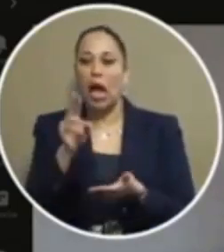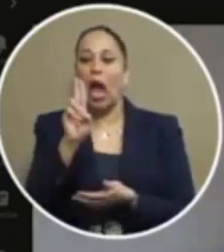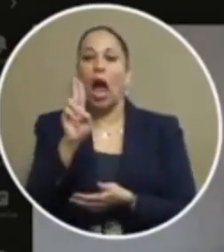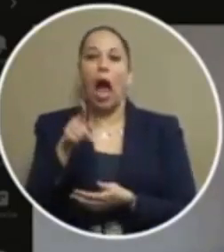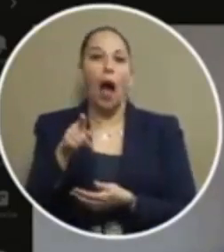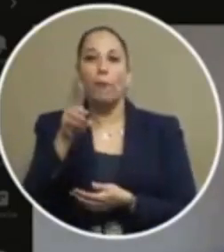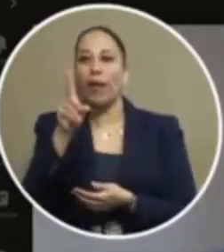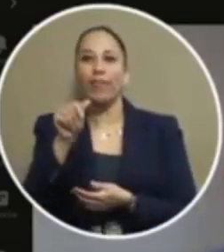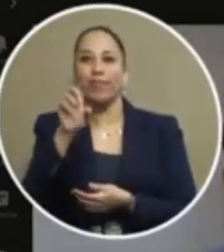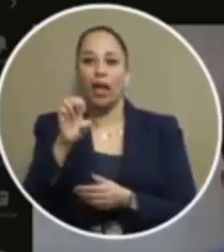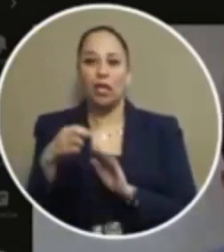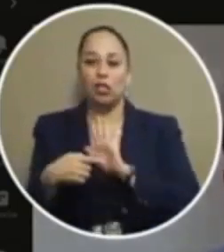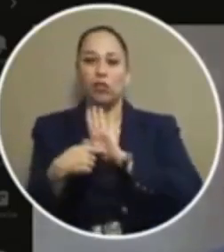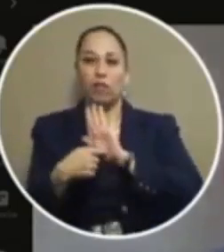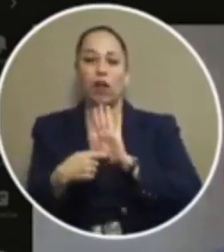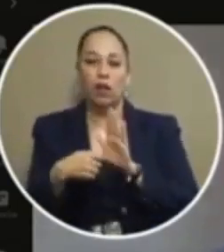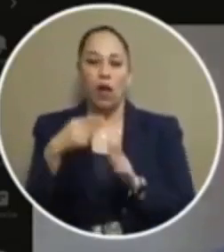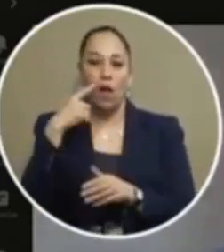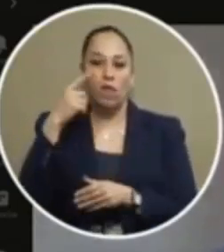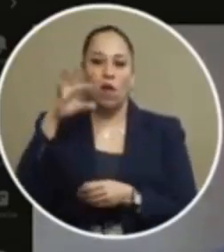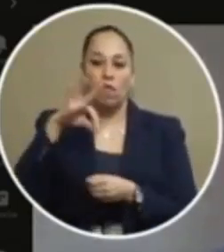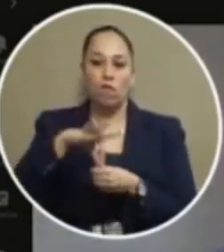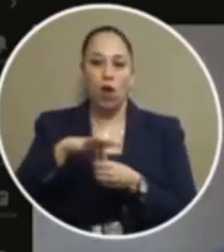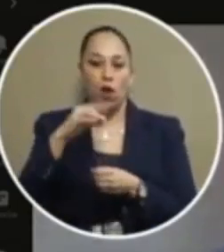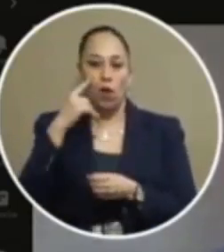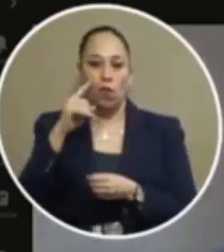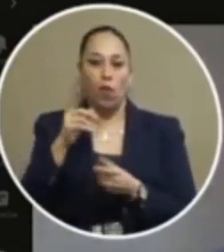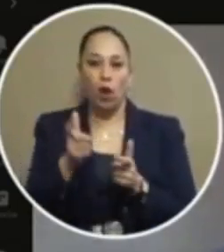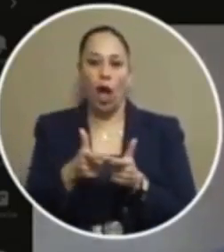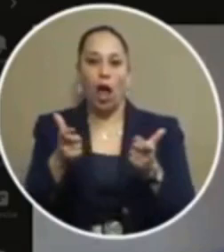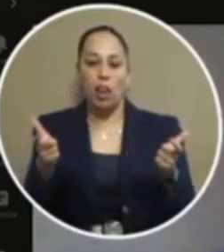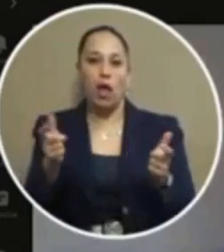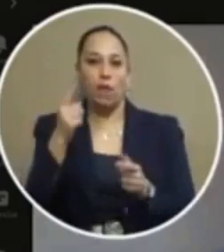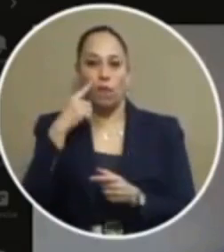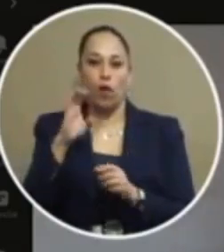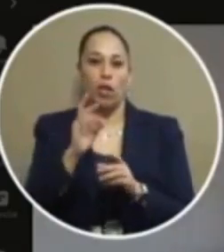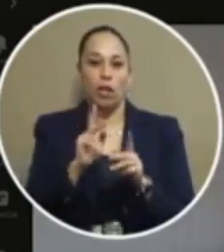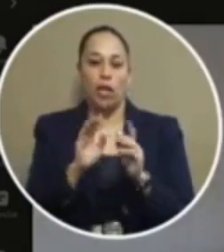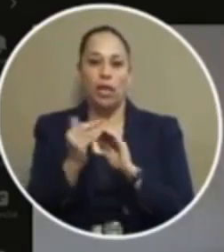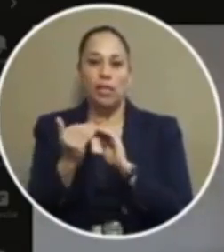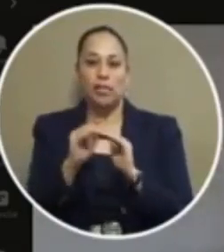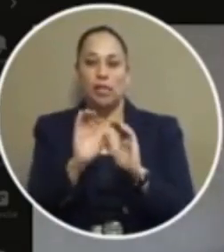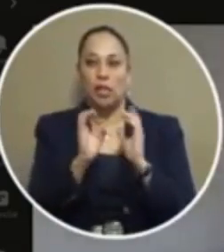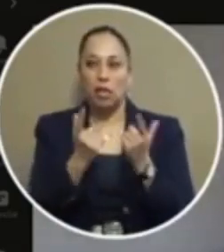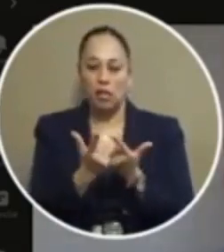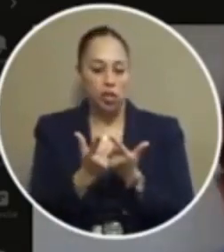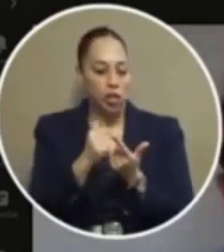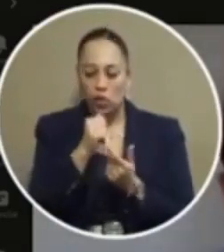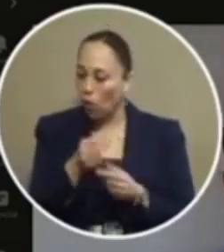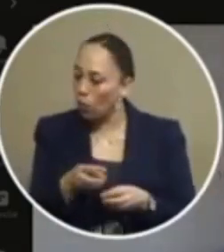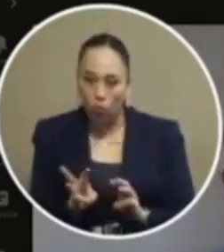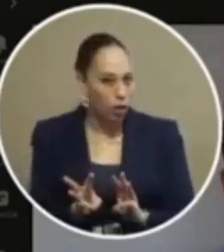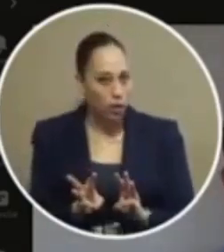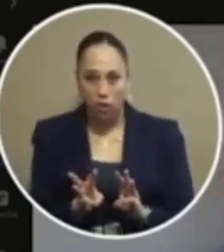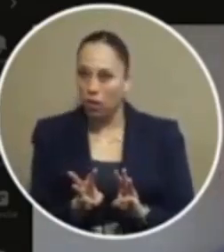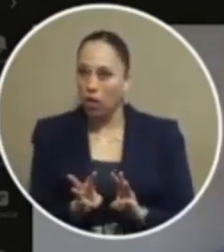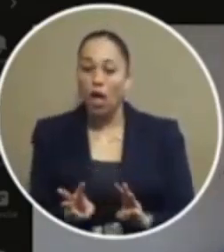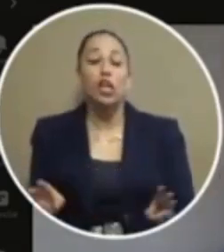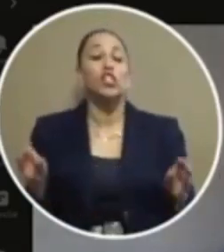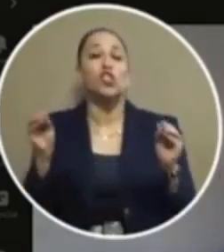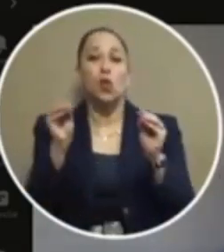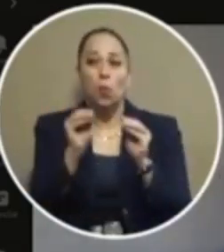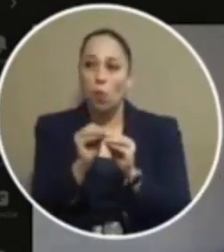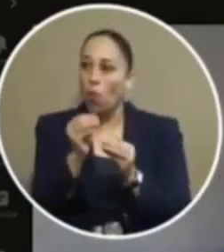reflective of what was voted by a six to two super majority by the city council there is no way there is more